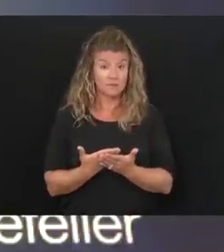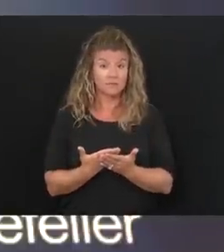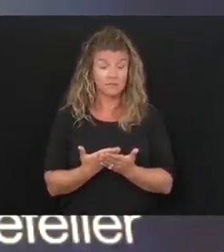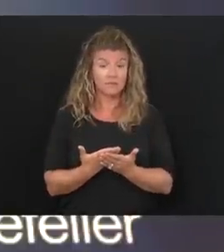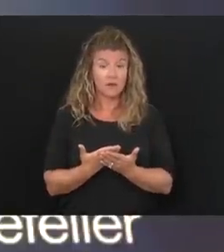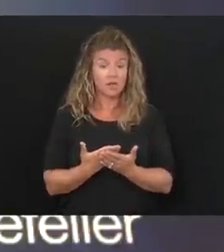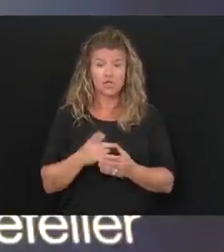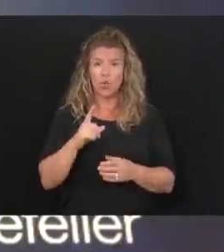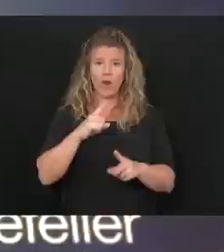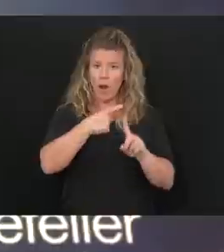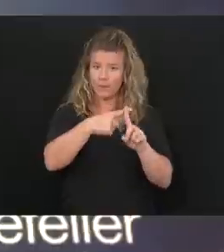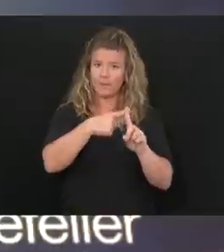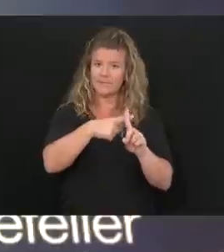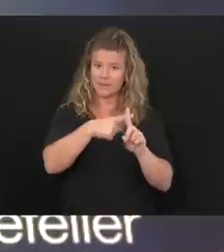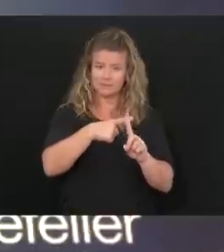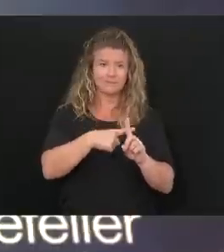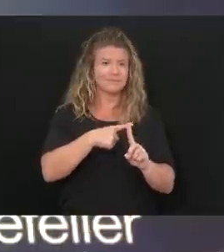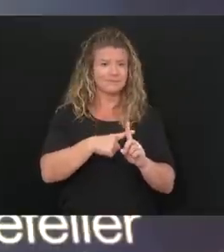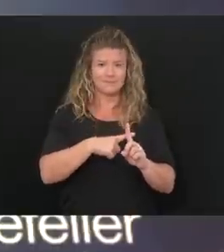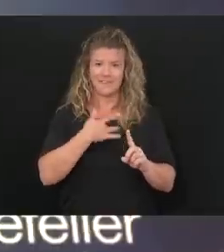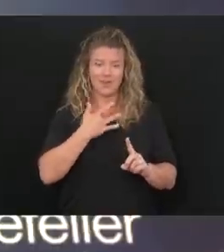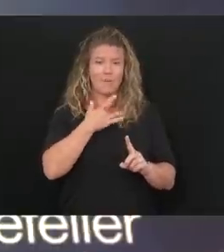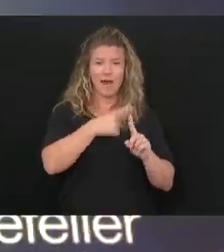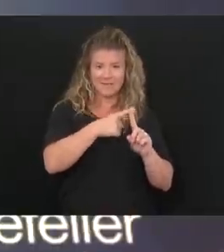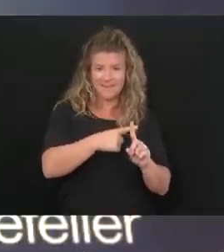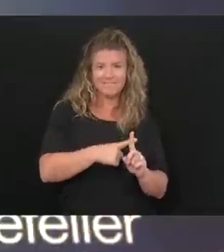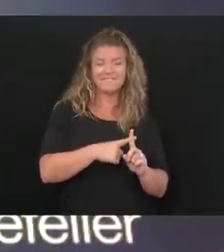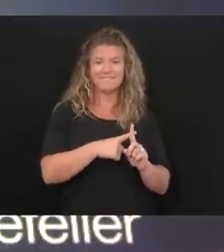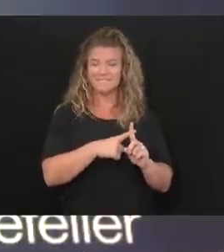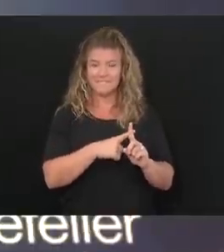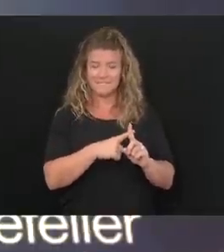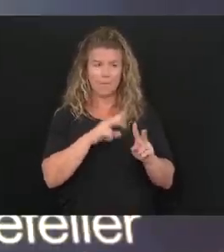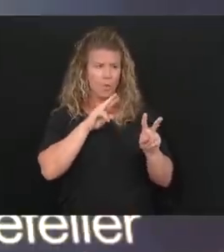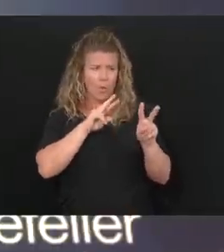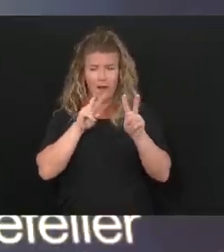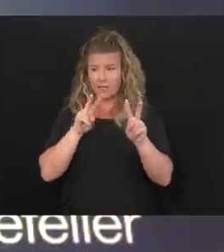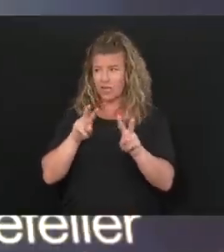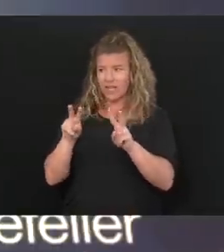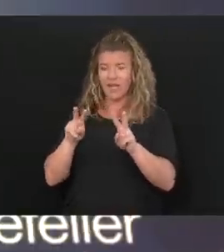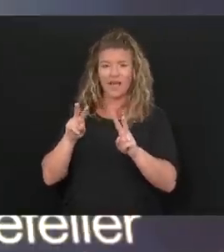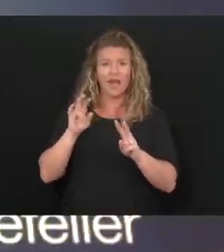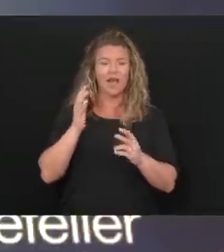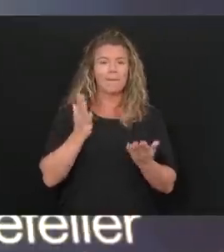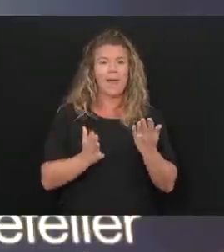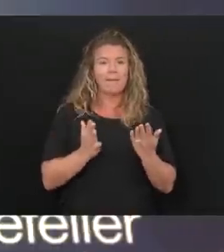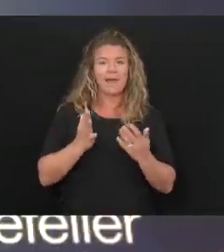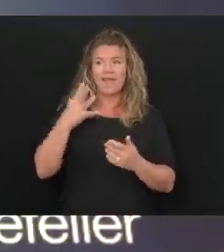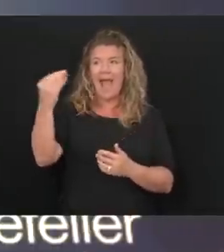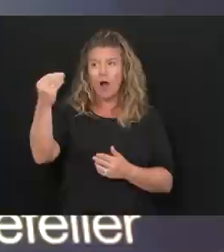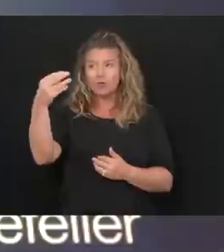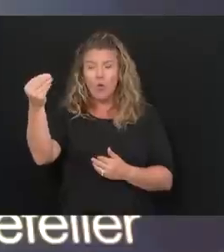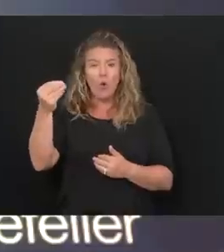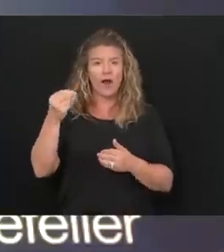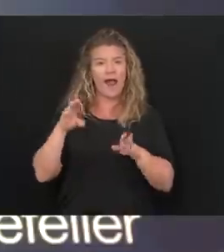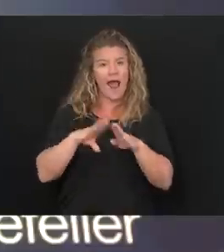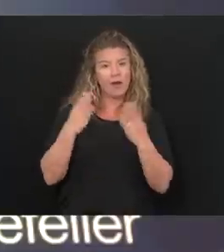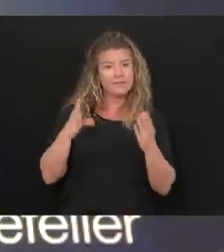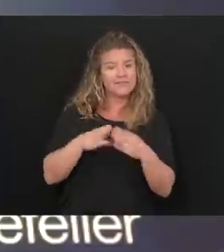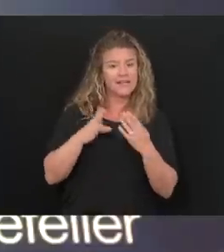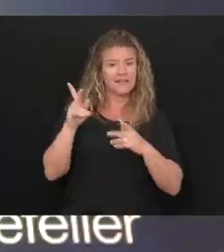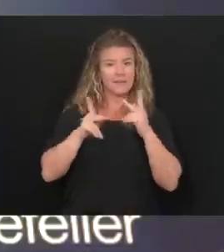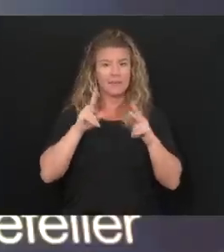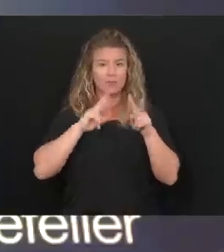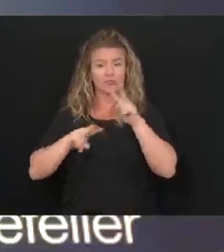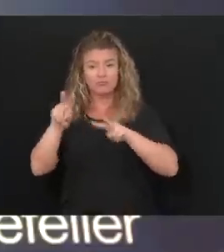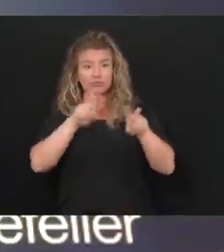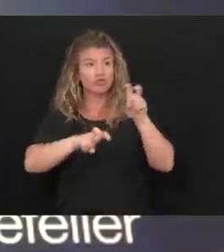optimistic that at least in part, the outdoor nature of the openings and the tourist attractions